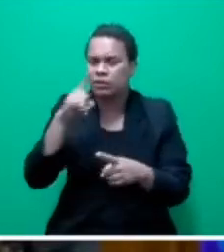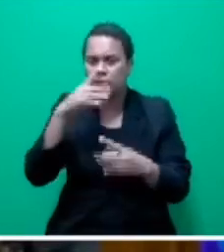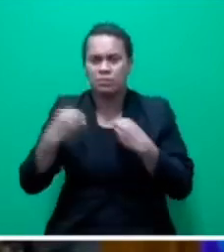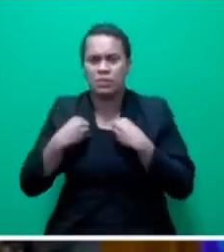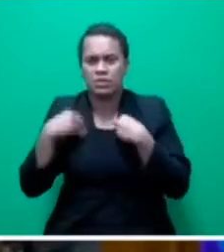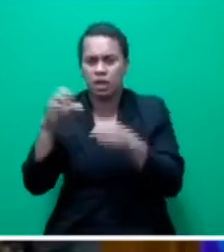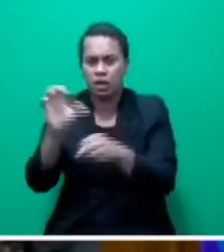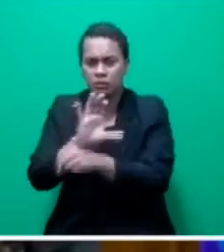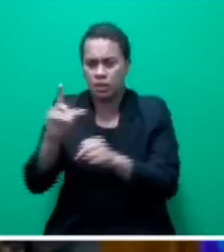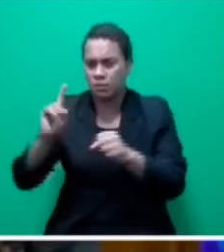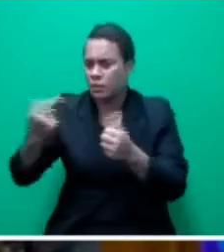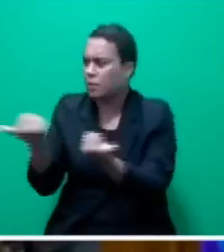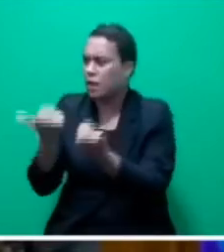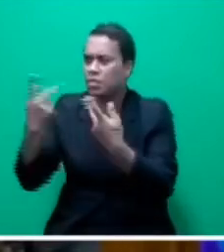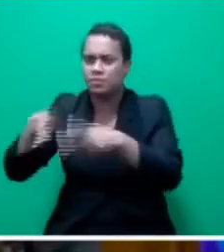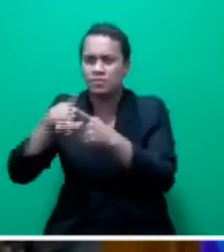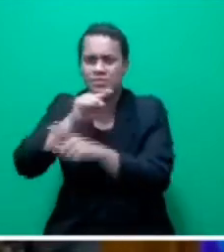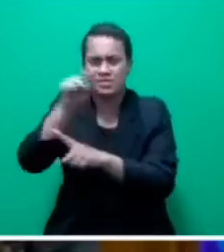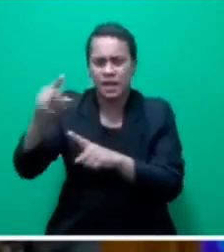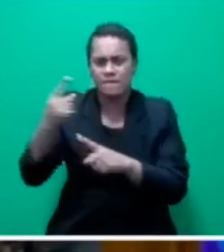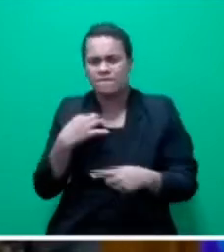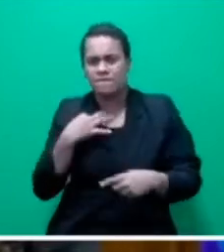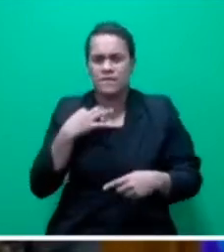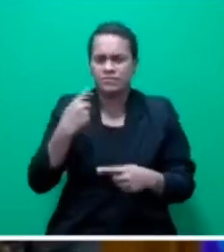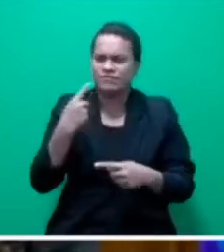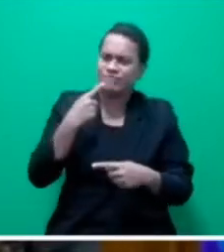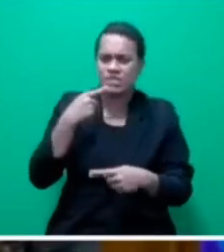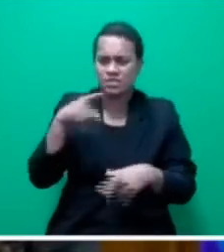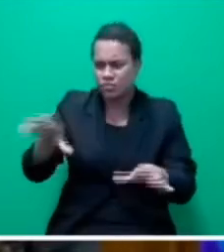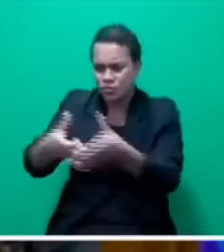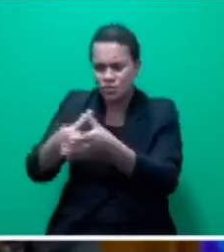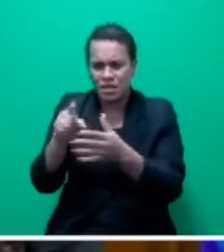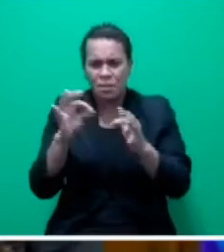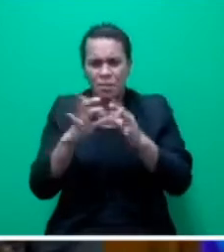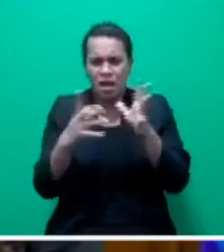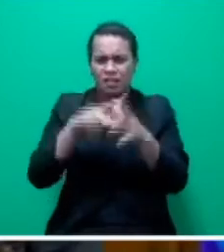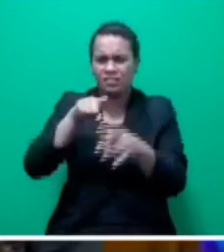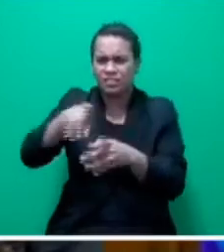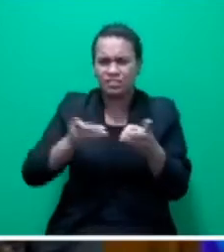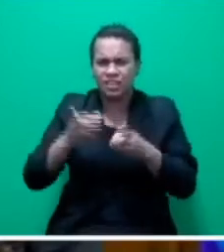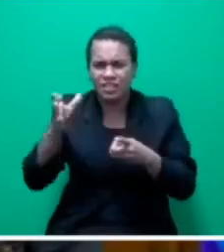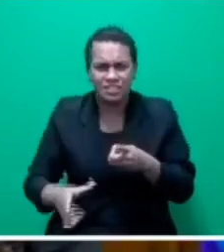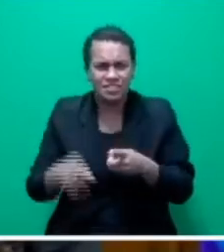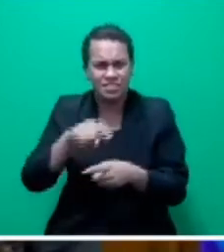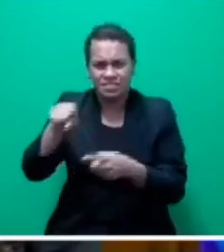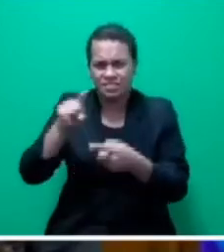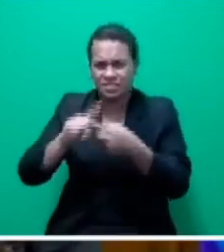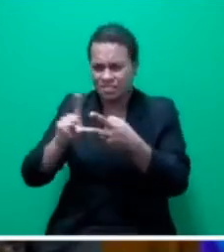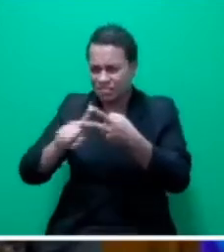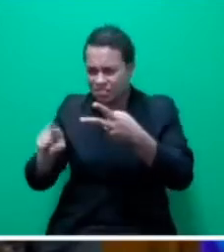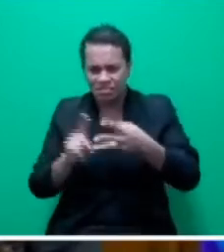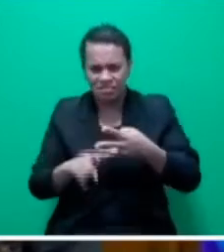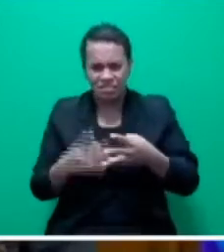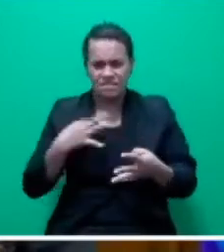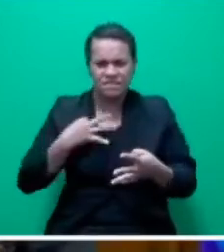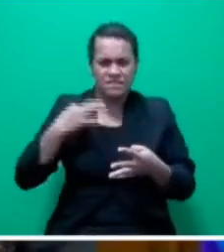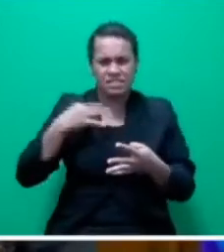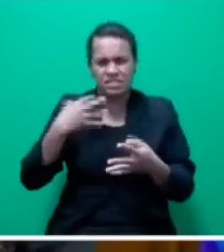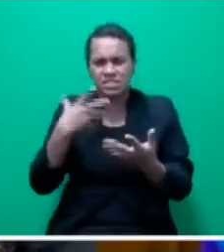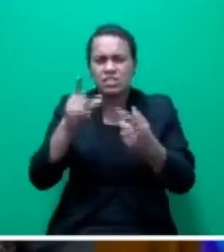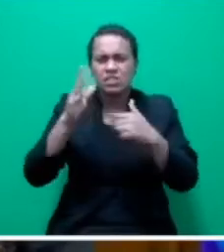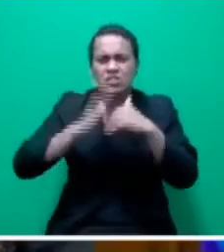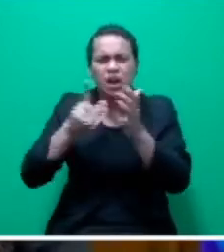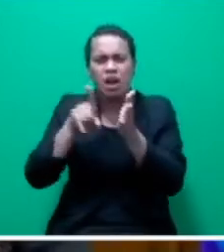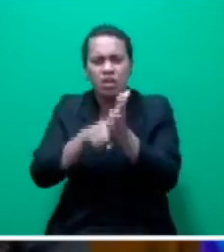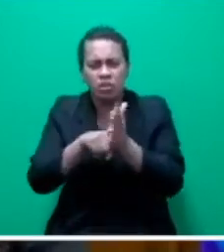like a luxury home in Domain in Suva, in bar at the home of a director of a hardware giant, a posh residence in similar, Latoka, thank you,